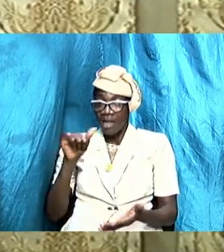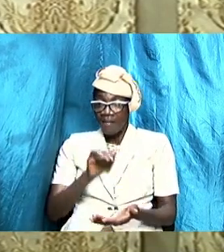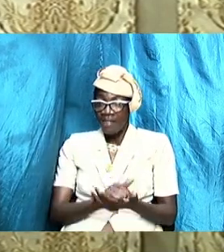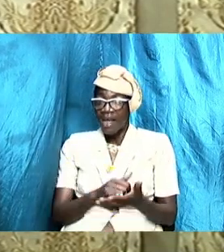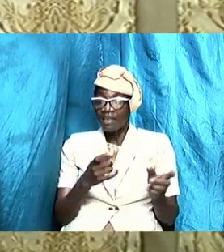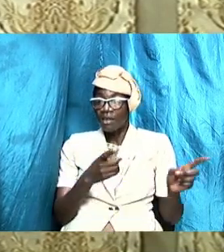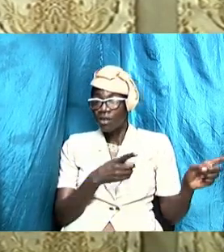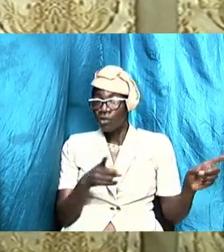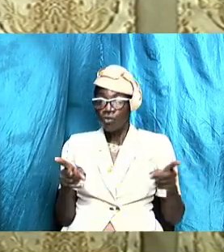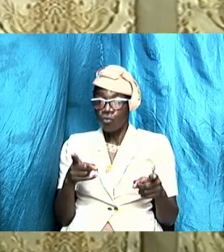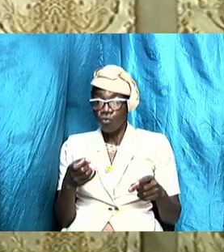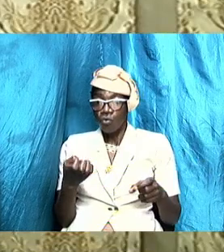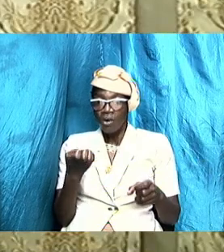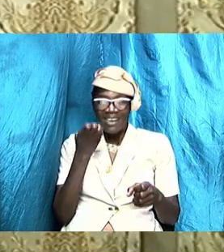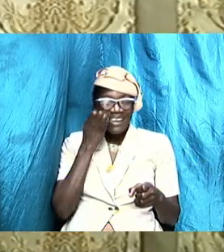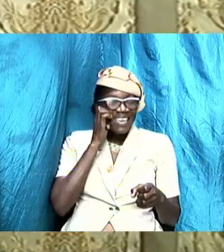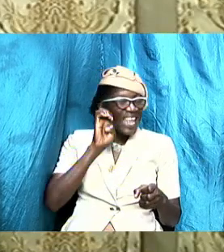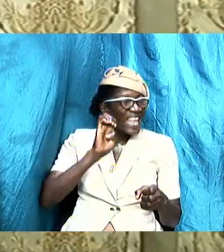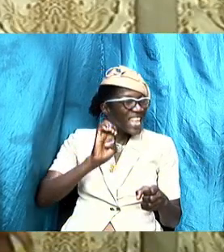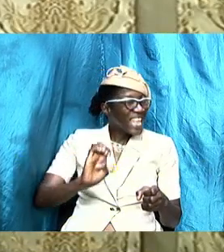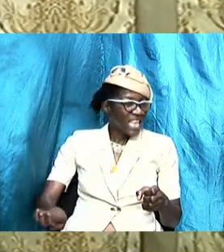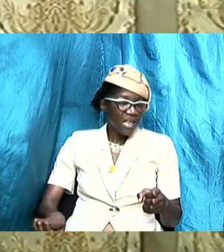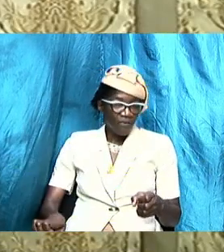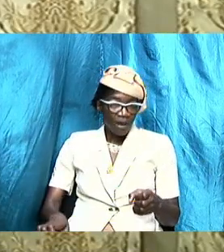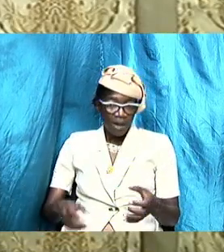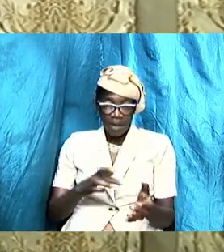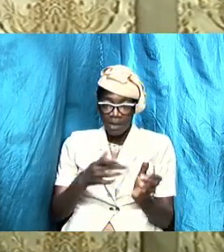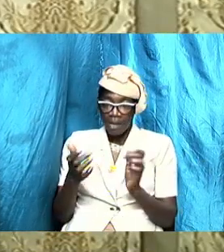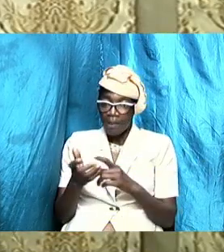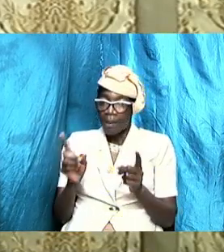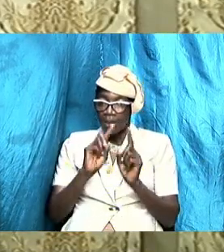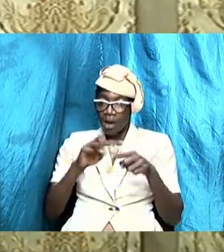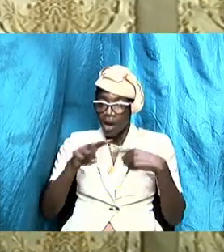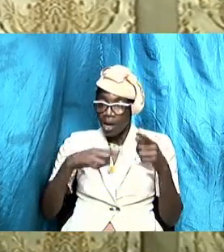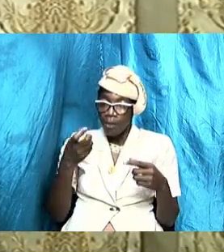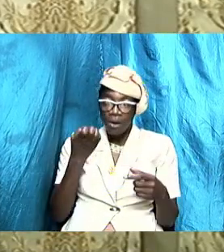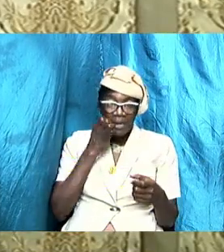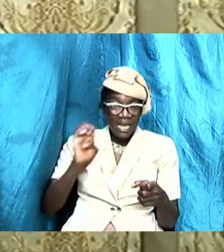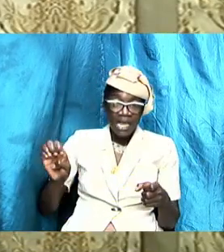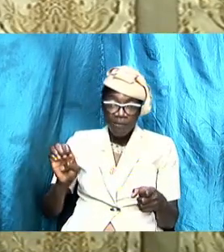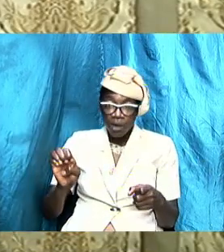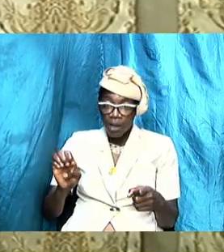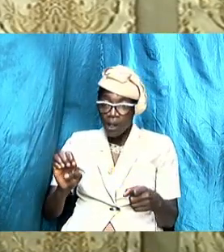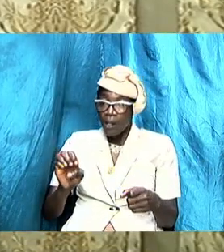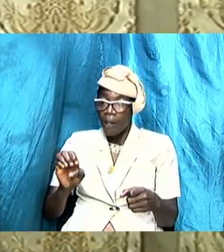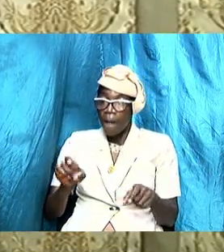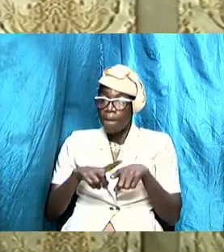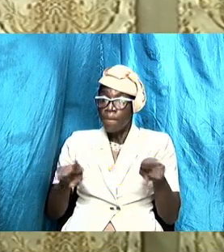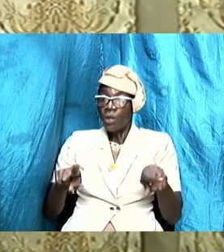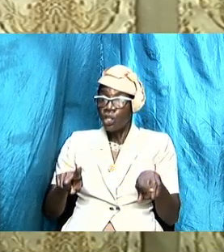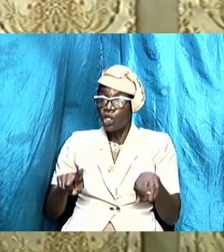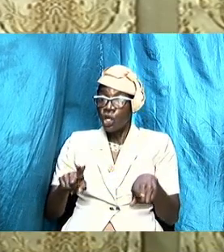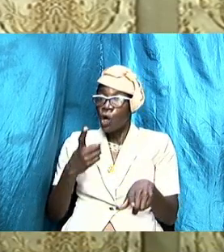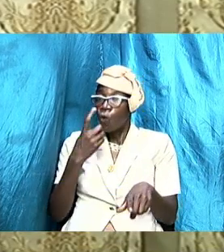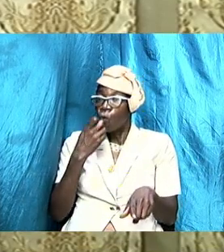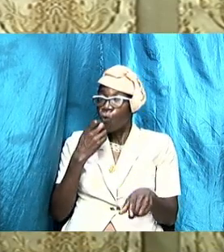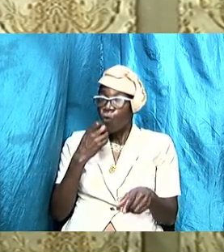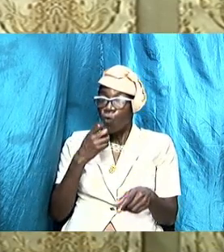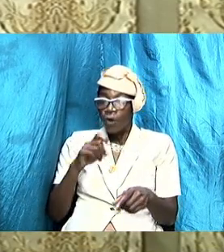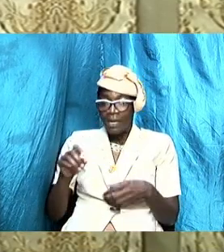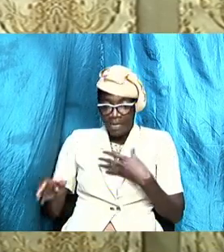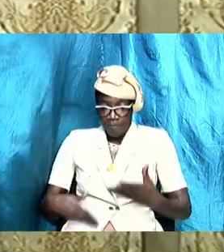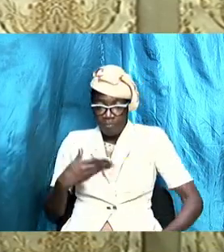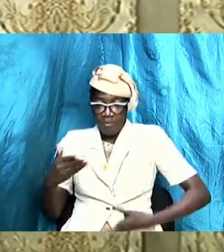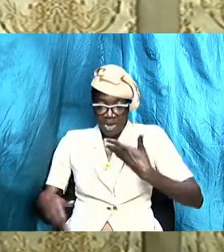the evil and the Bible lists the evil but those that take pleasure in them that do it or those that aid